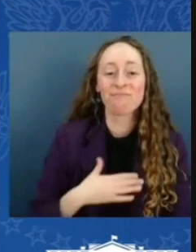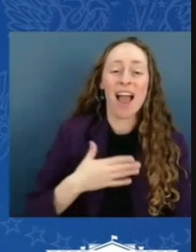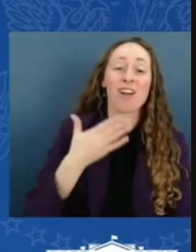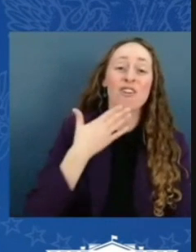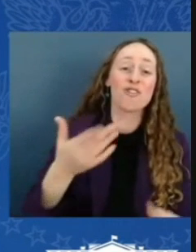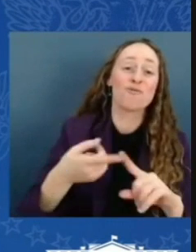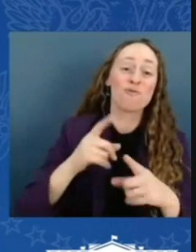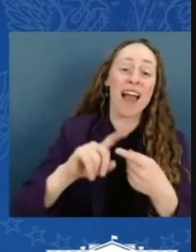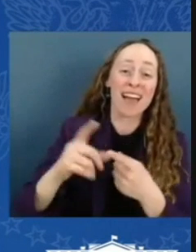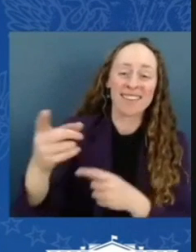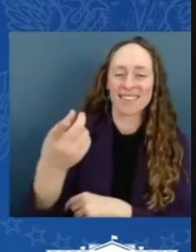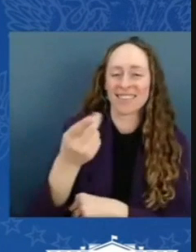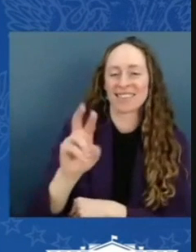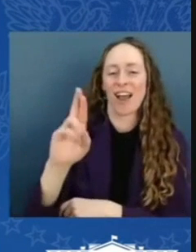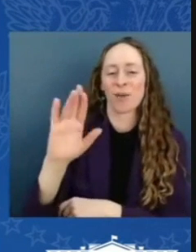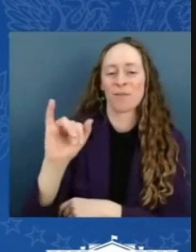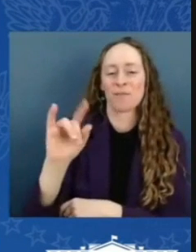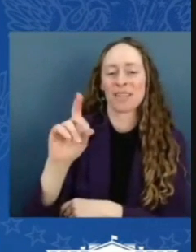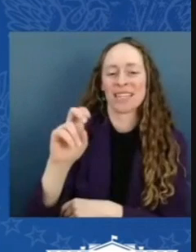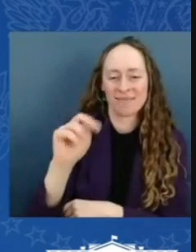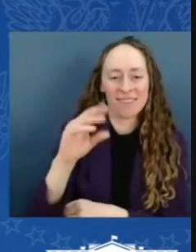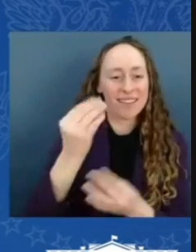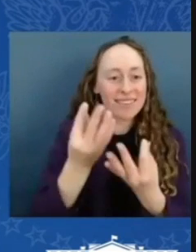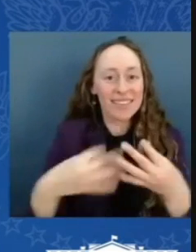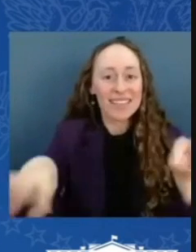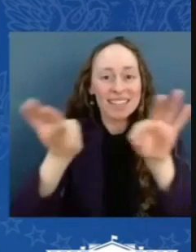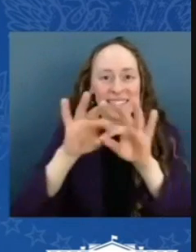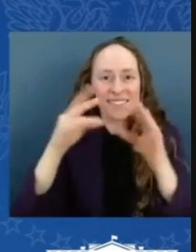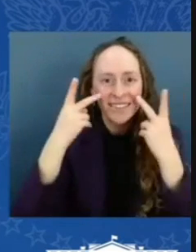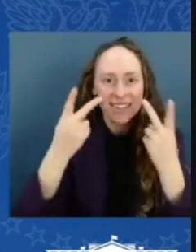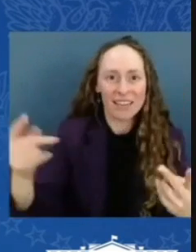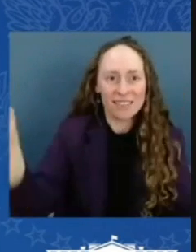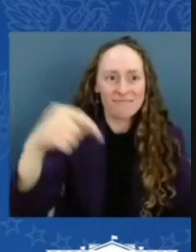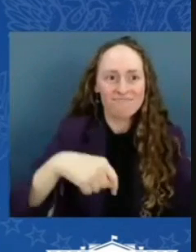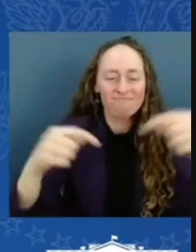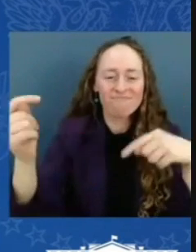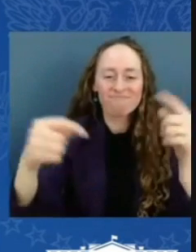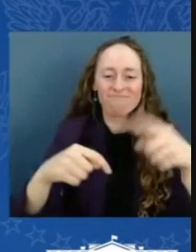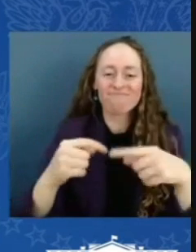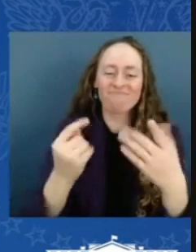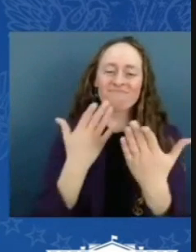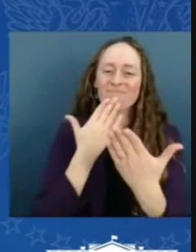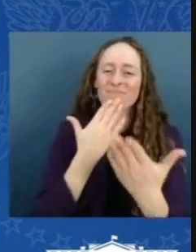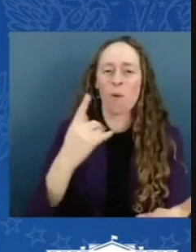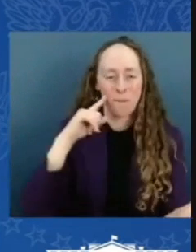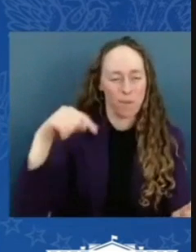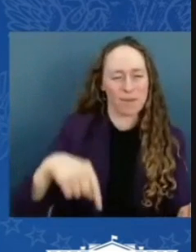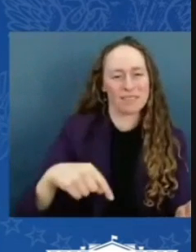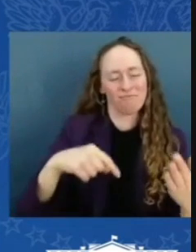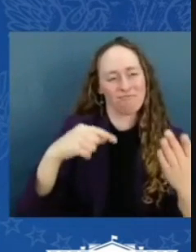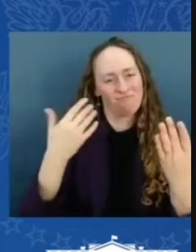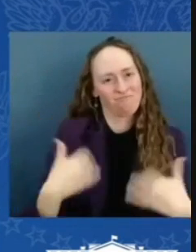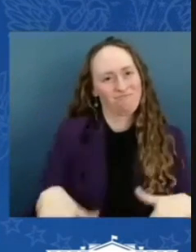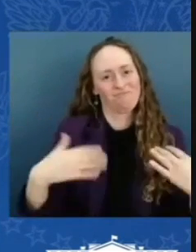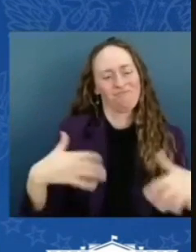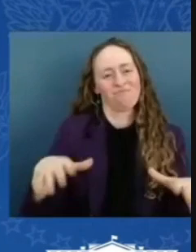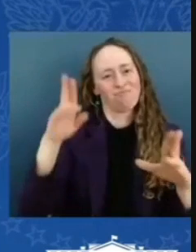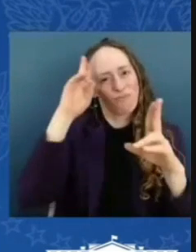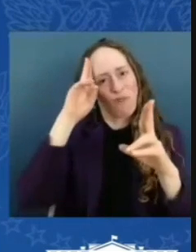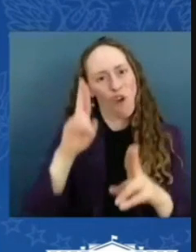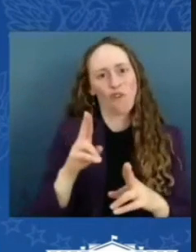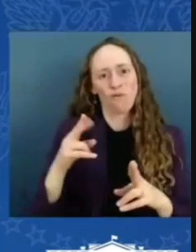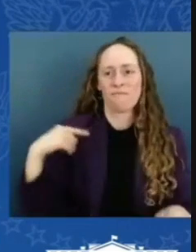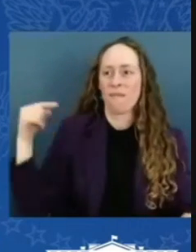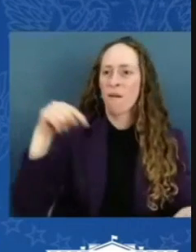Thank you for this incredible honor. To stand here in the White House, a house that symbolizes hope,